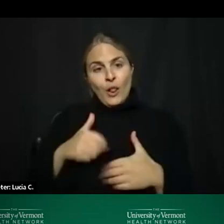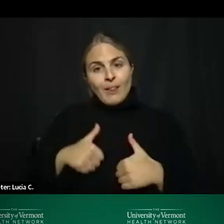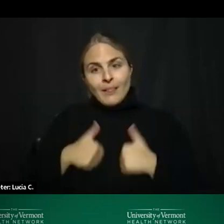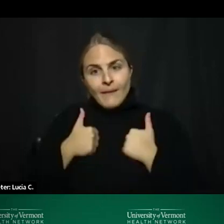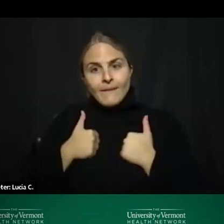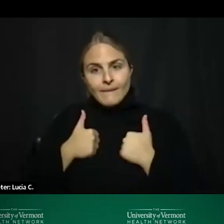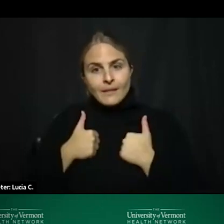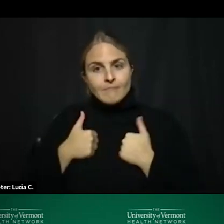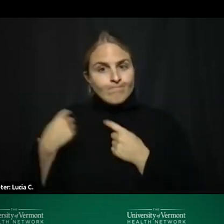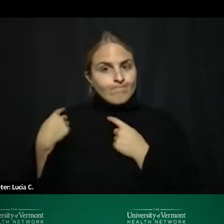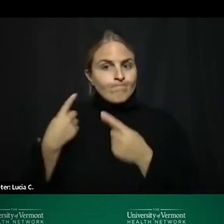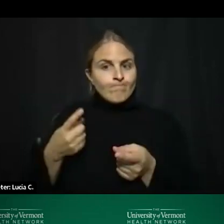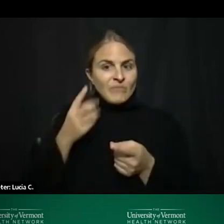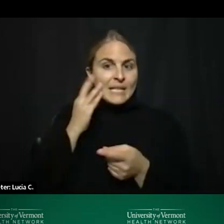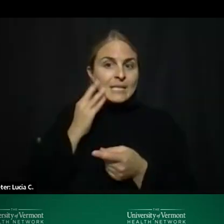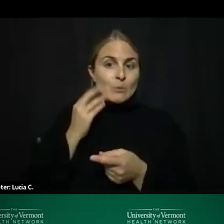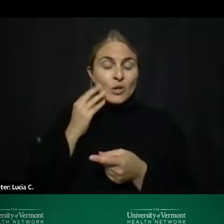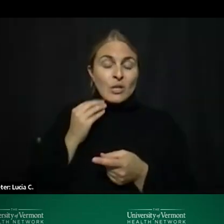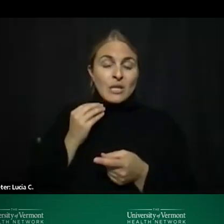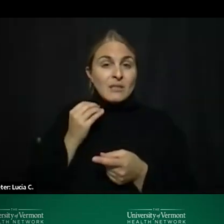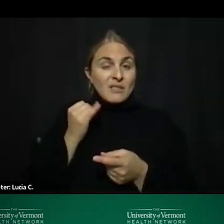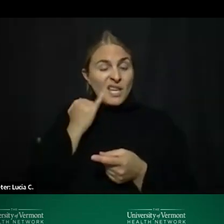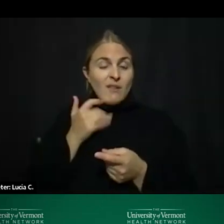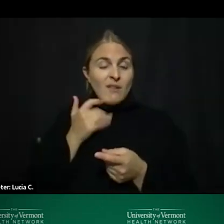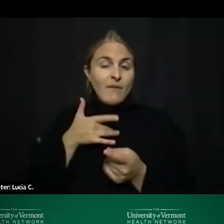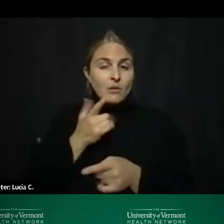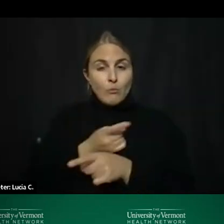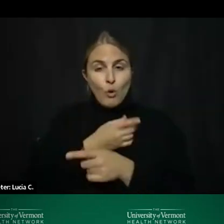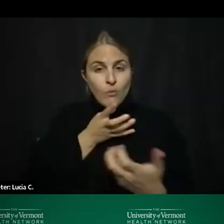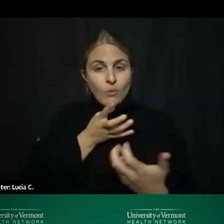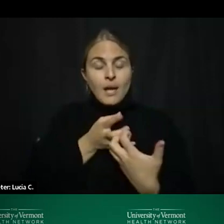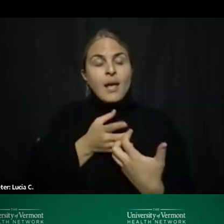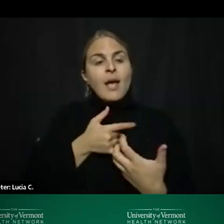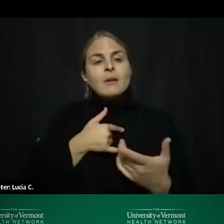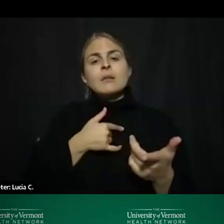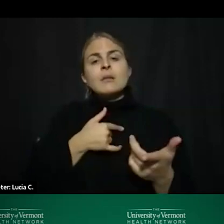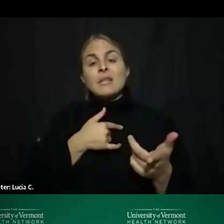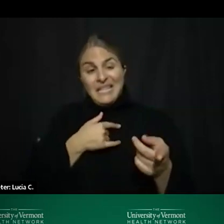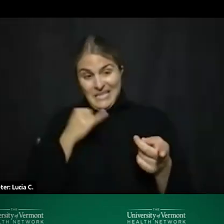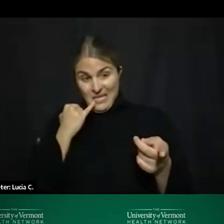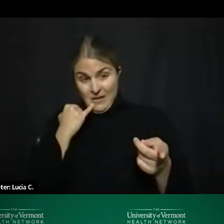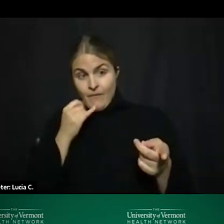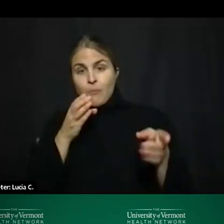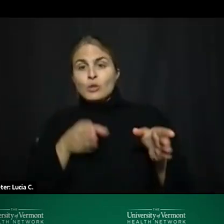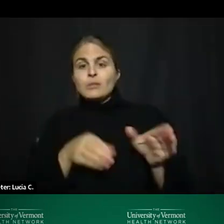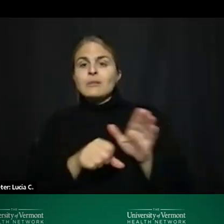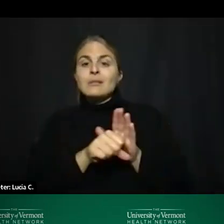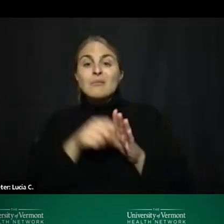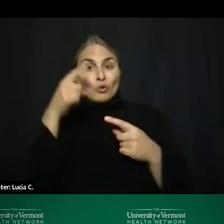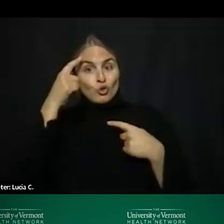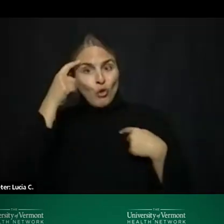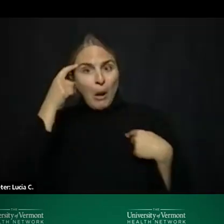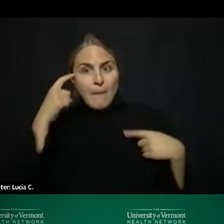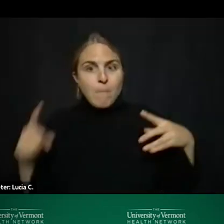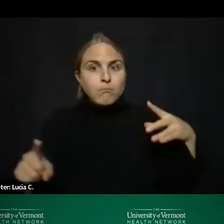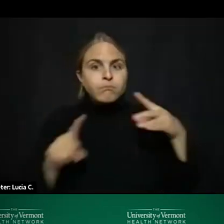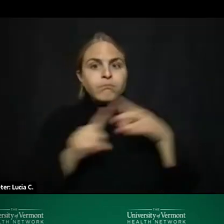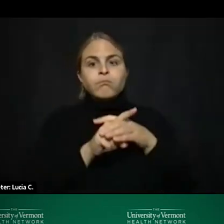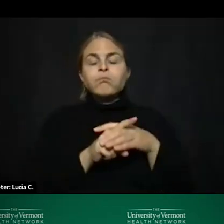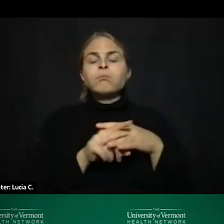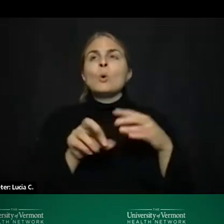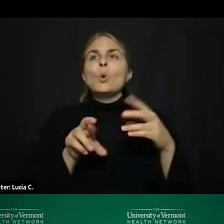and appropriate um and we can support people with their symptoms of trauma um